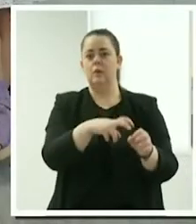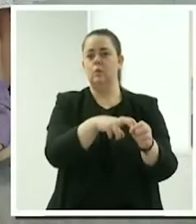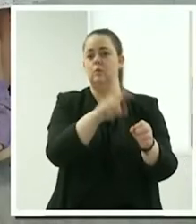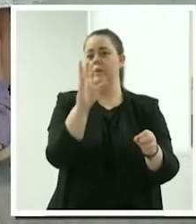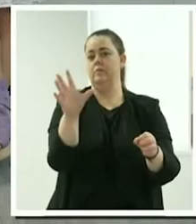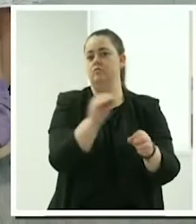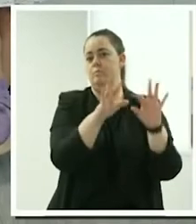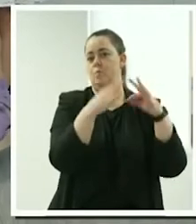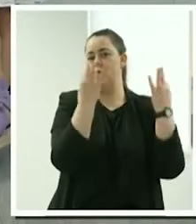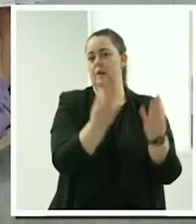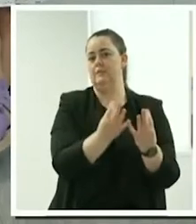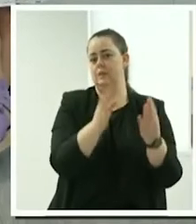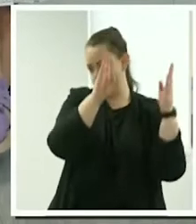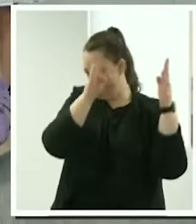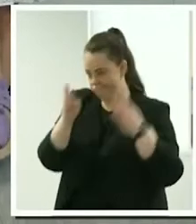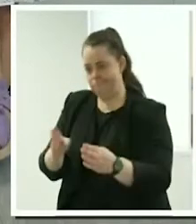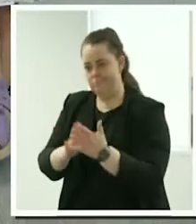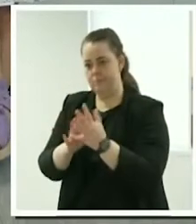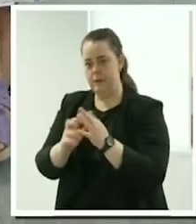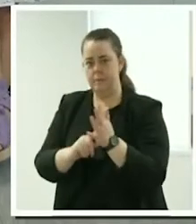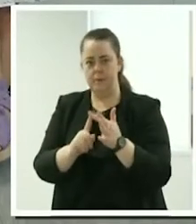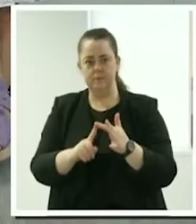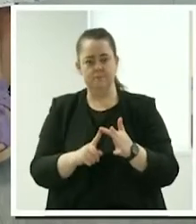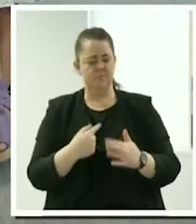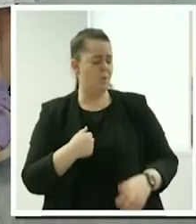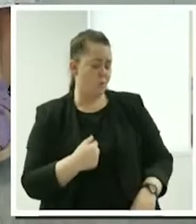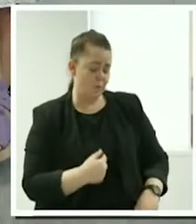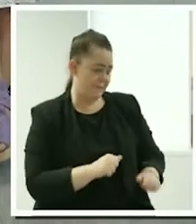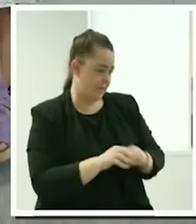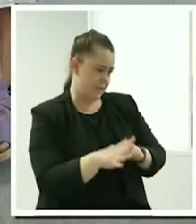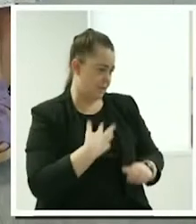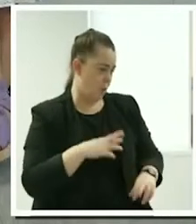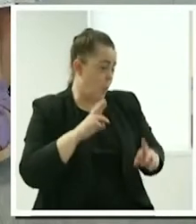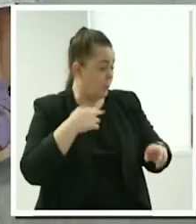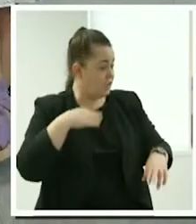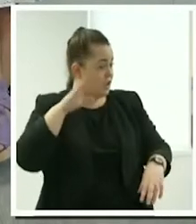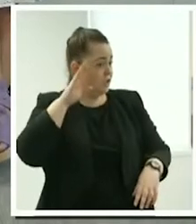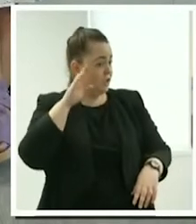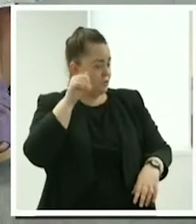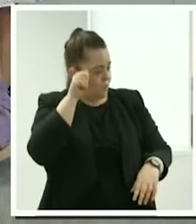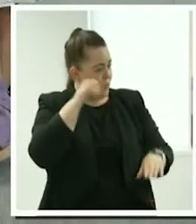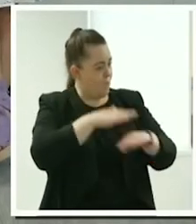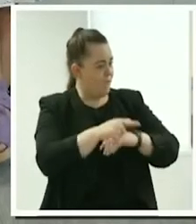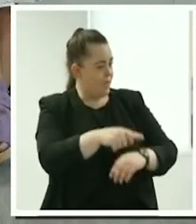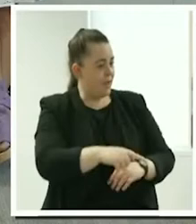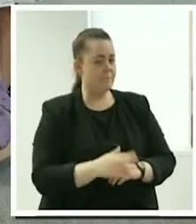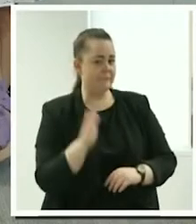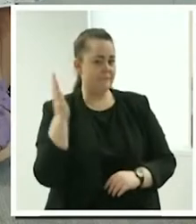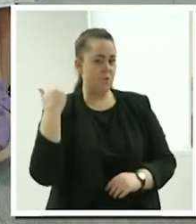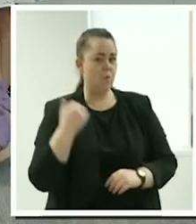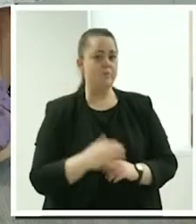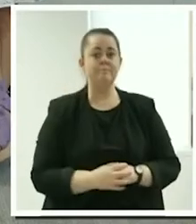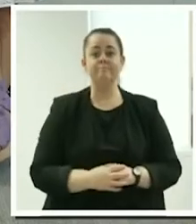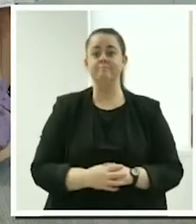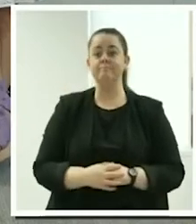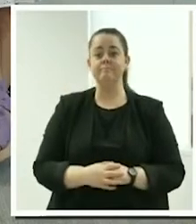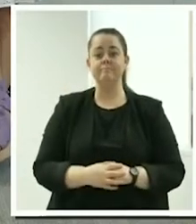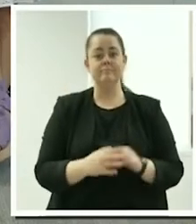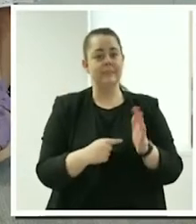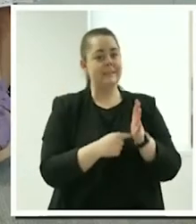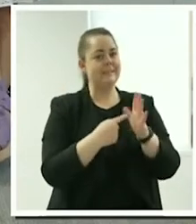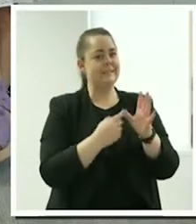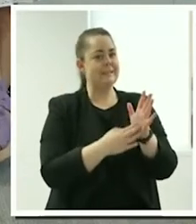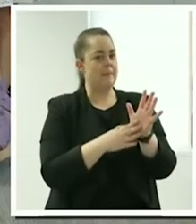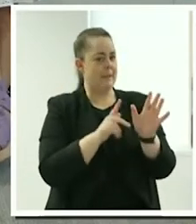I wish I'd known about Mabel with my parents too. Tammy? I came from traditional care community and clinical